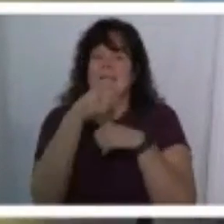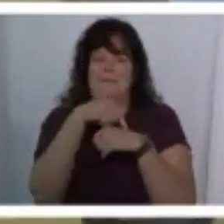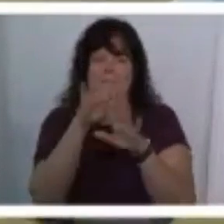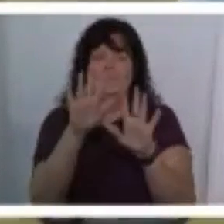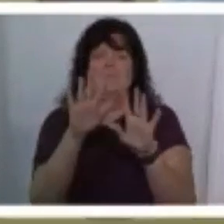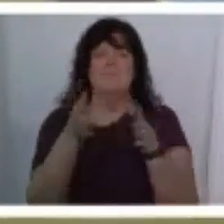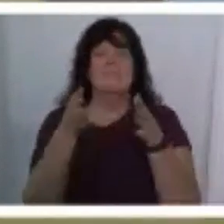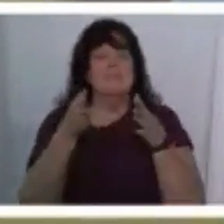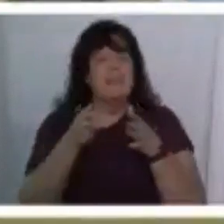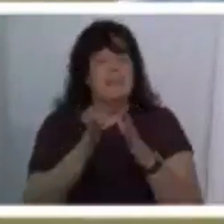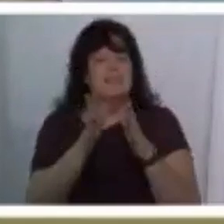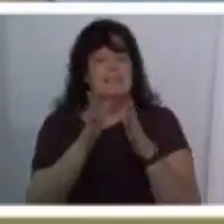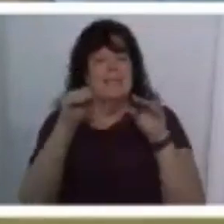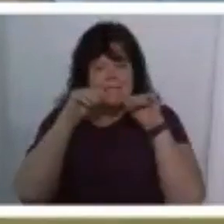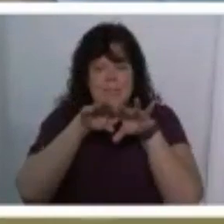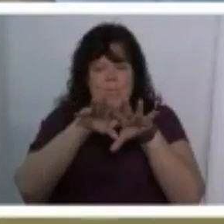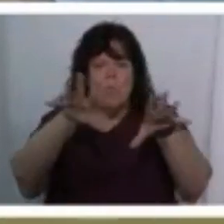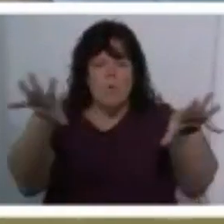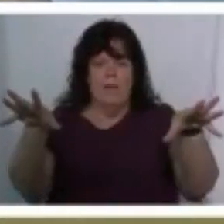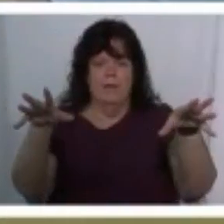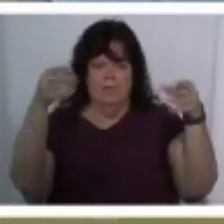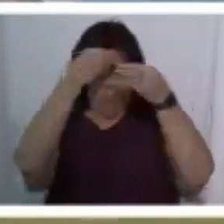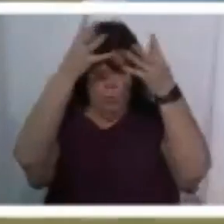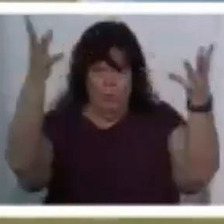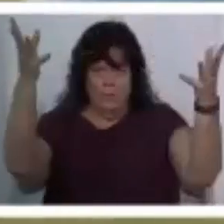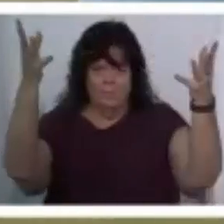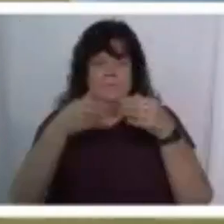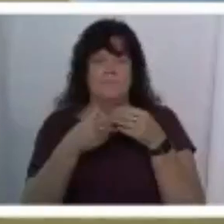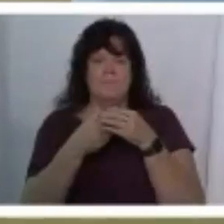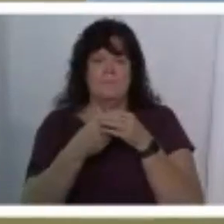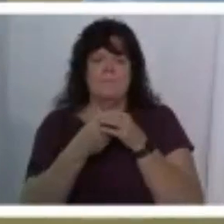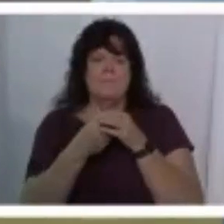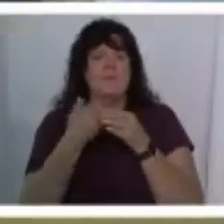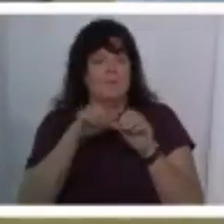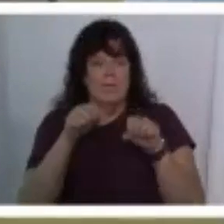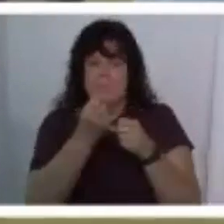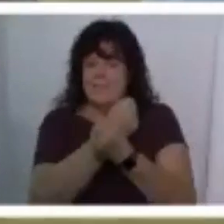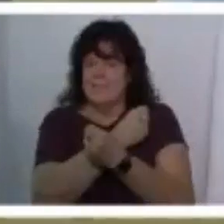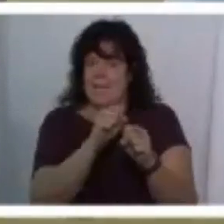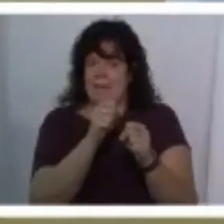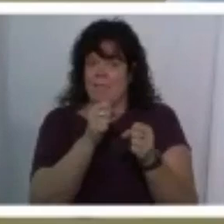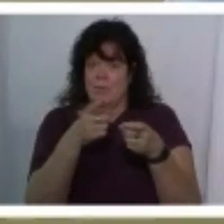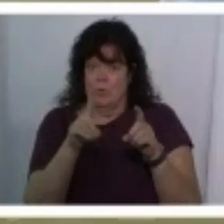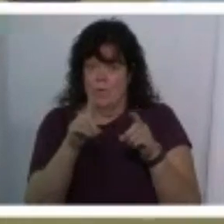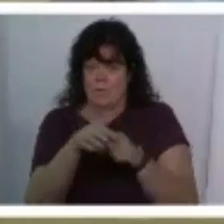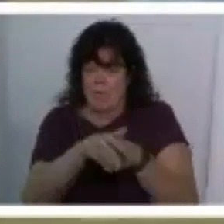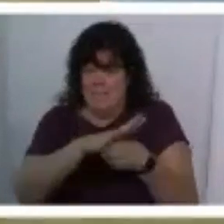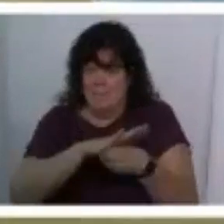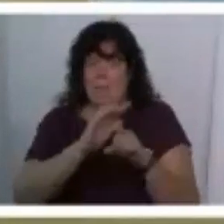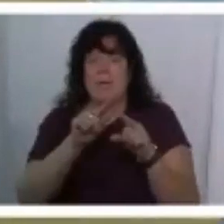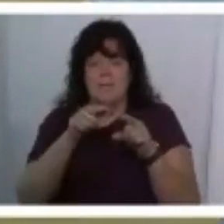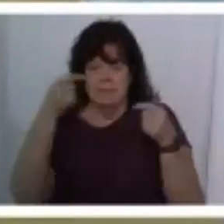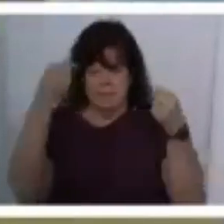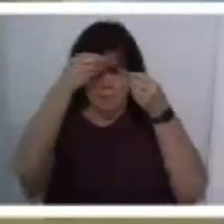let's spread the word amen let's spread the word we can be safe during pandemic but let's